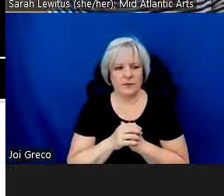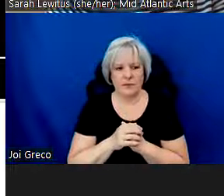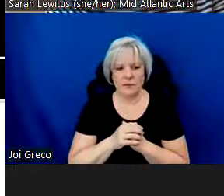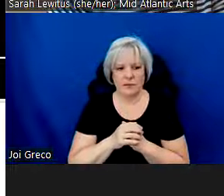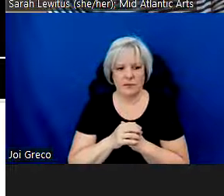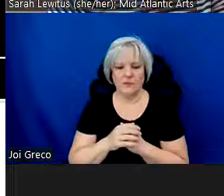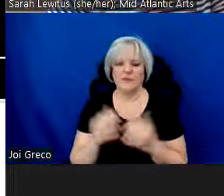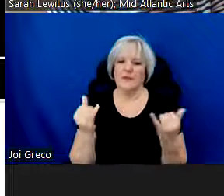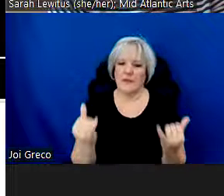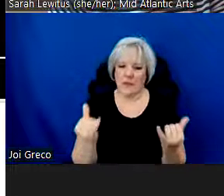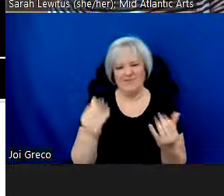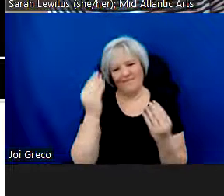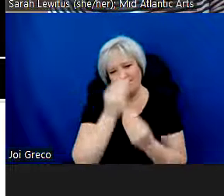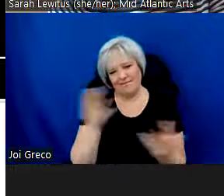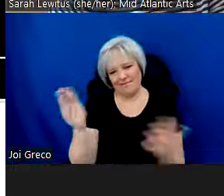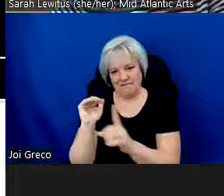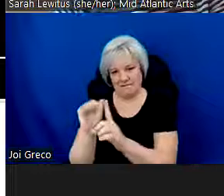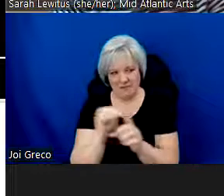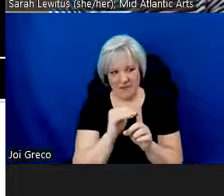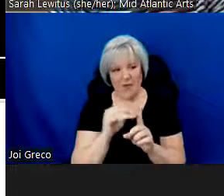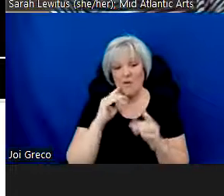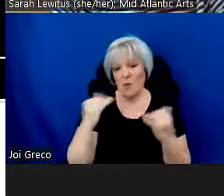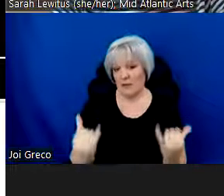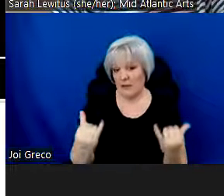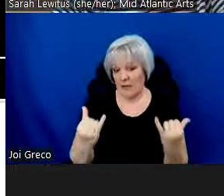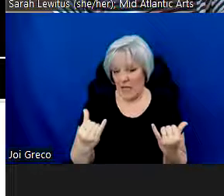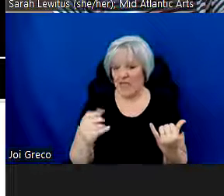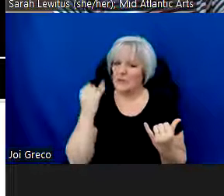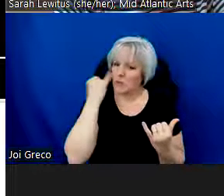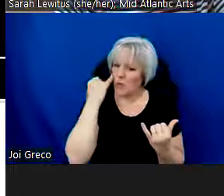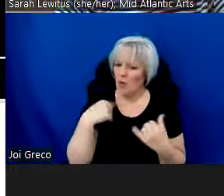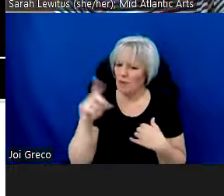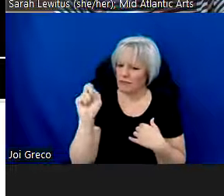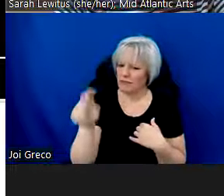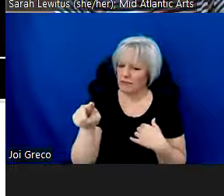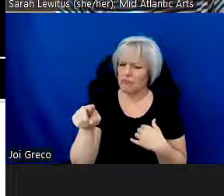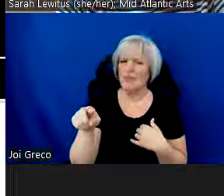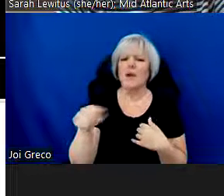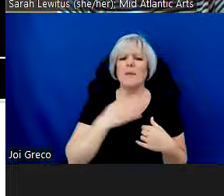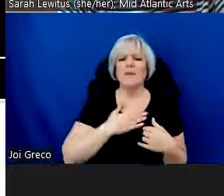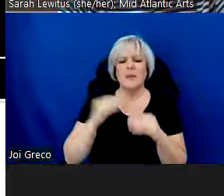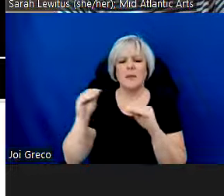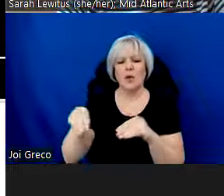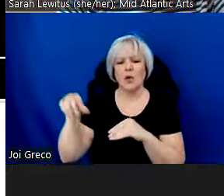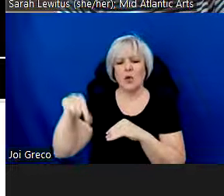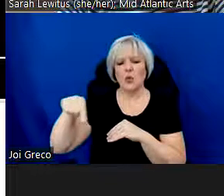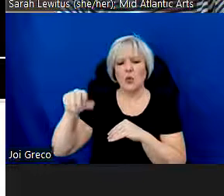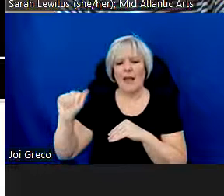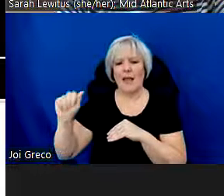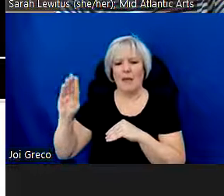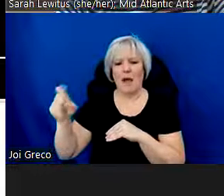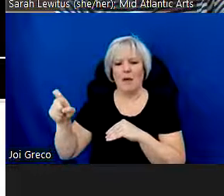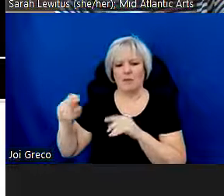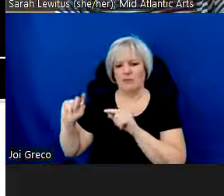Now some housekeeping. For today's webinar, if you have a question, please put it in the Q&A box at the bottom of the